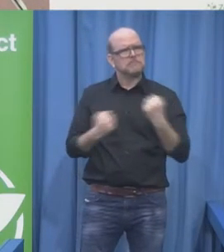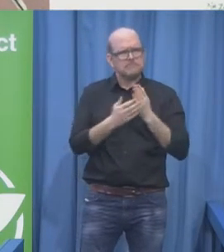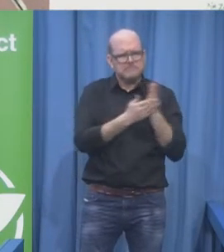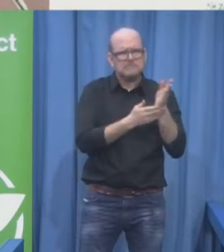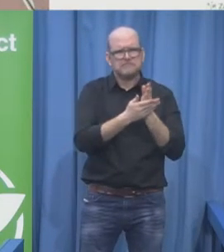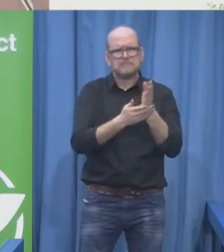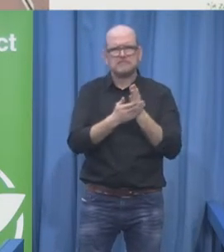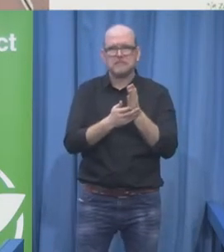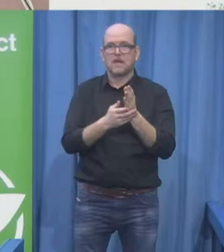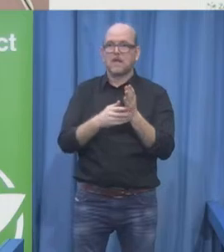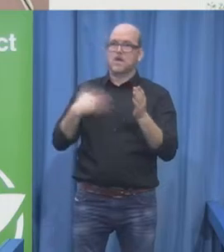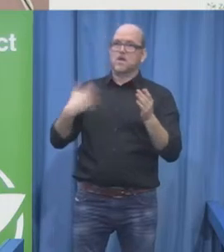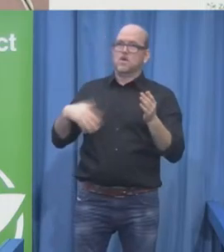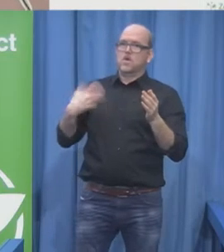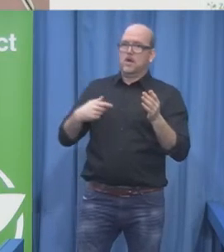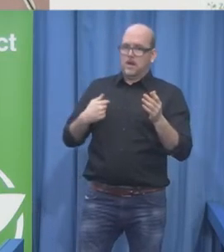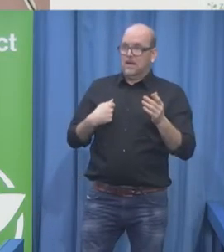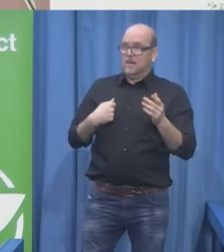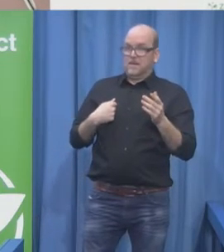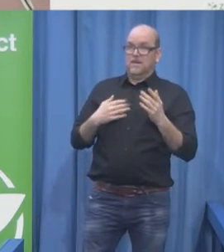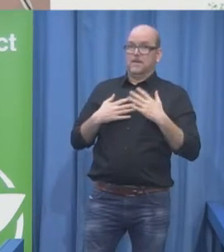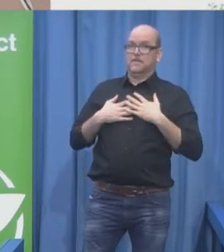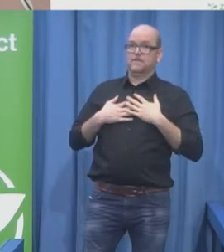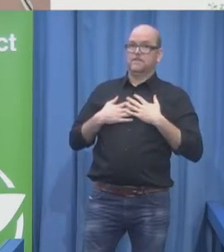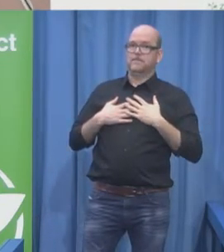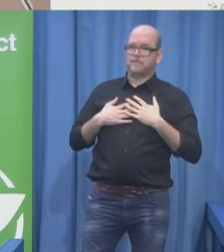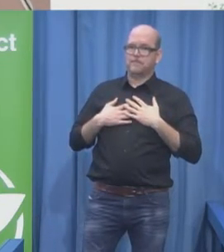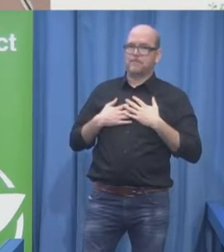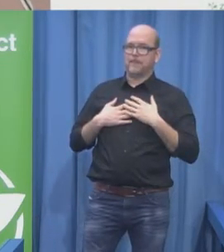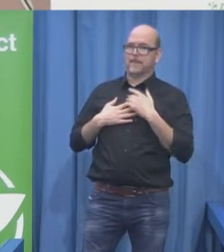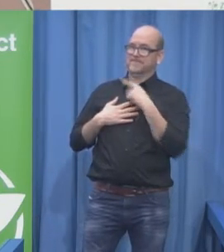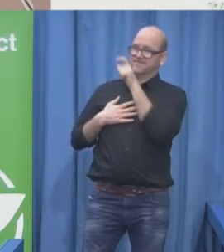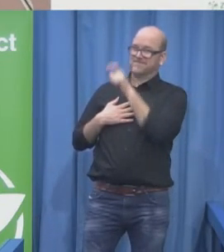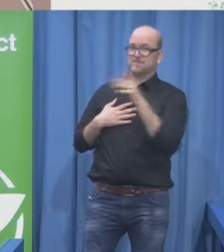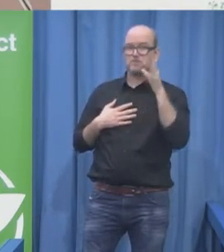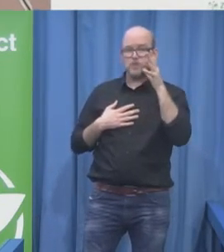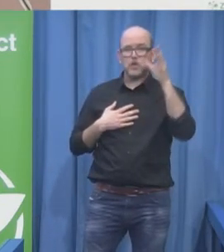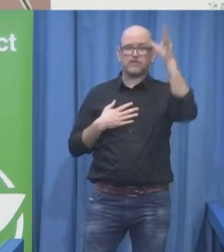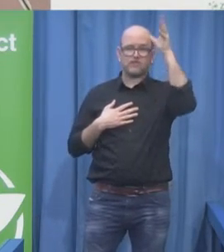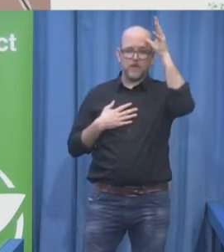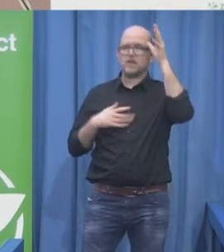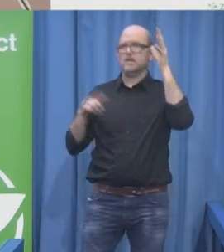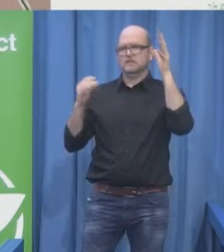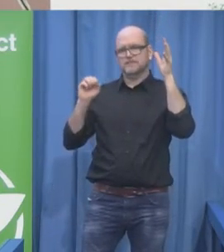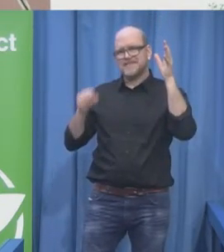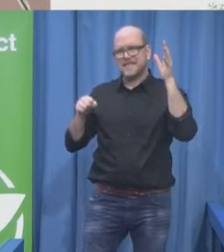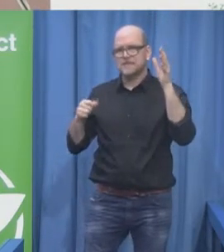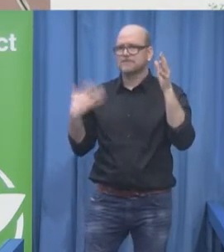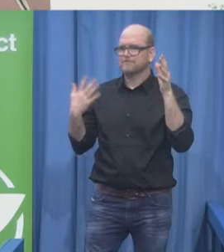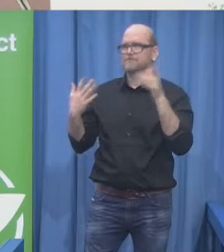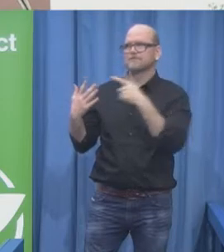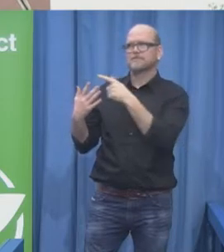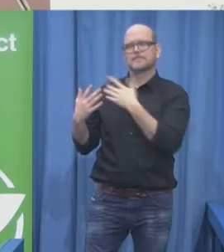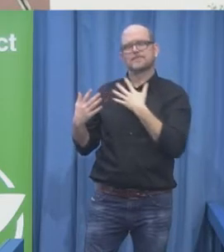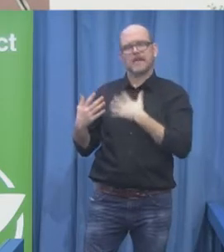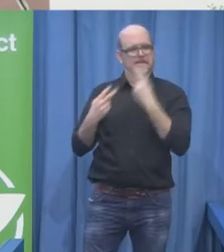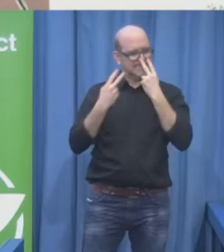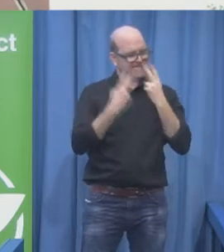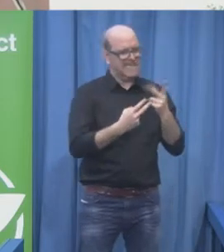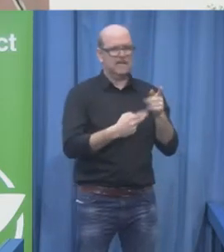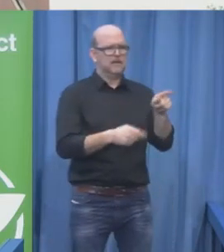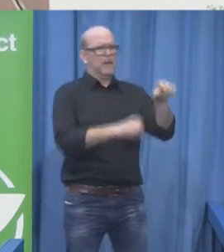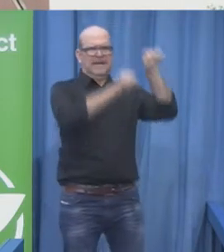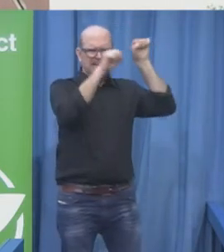My parents, and I had a visionary, I was so blessed, a dean of the primary school. Even though there were no